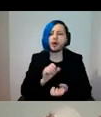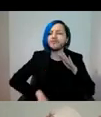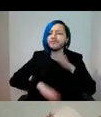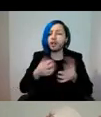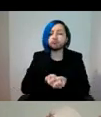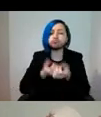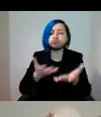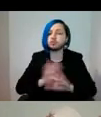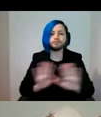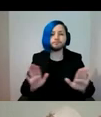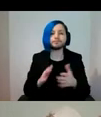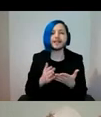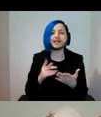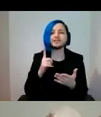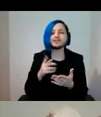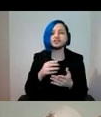to open change pathways.